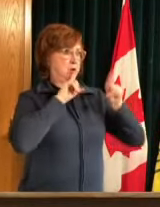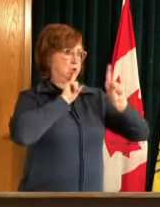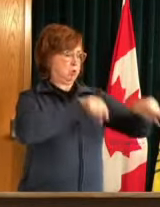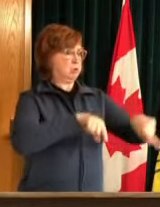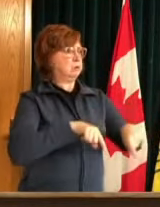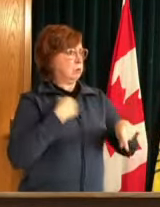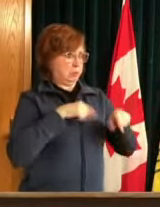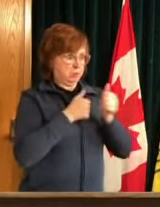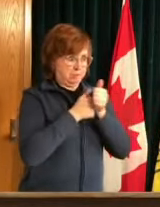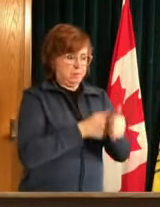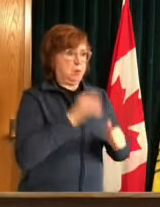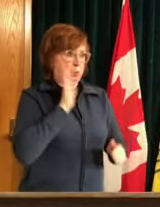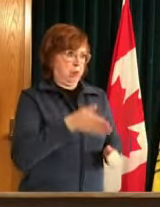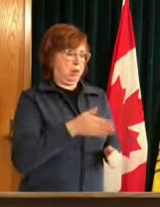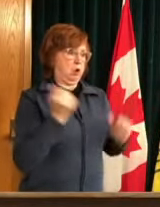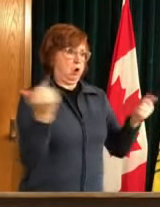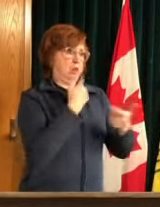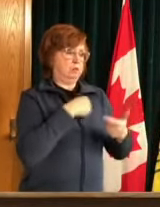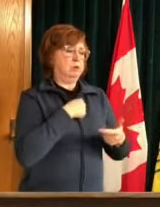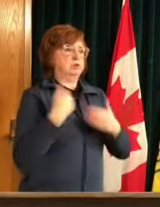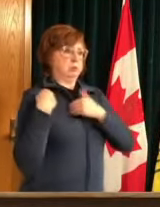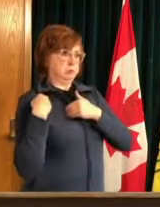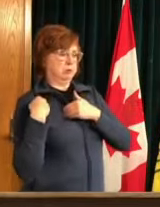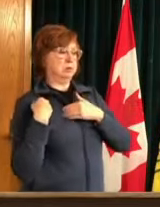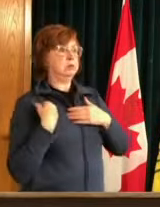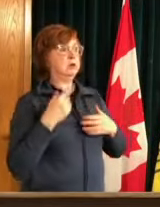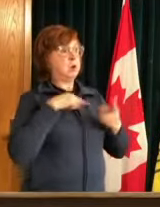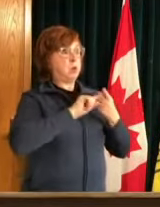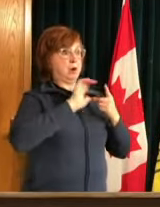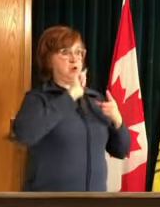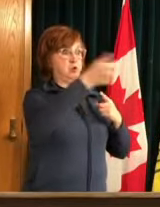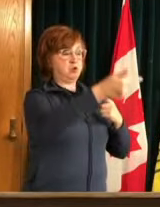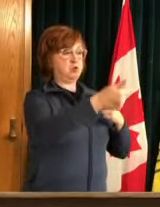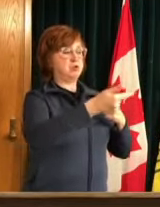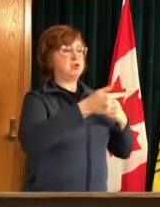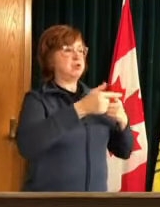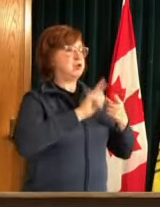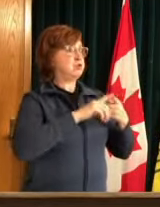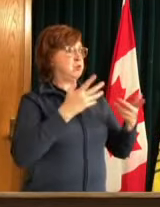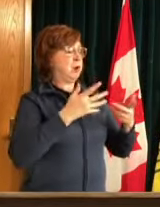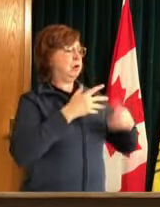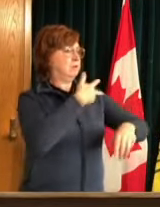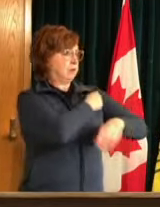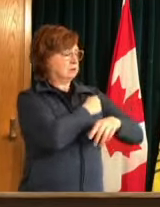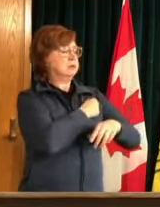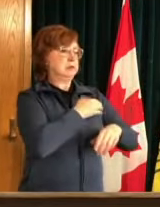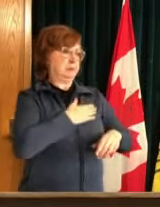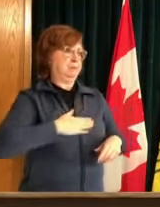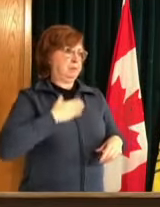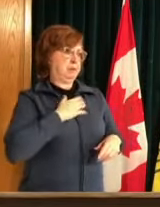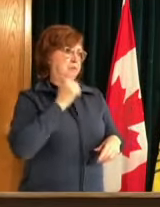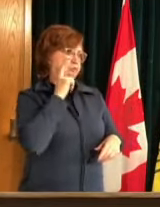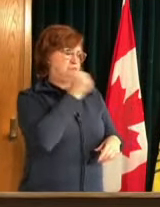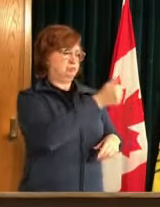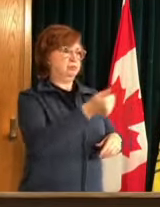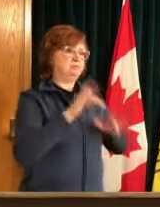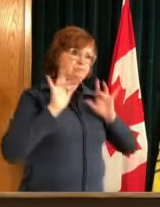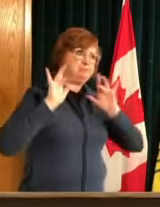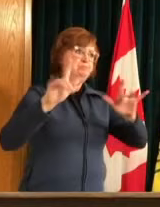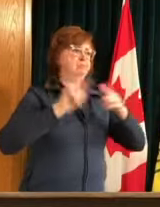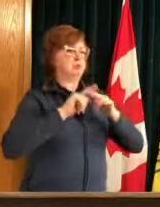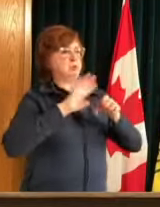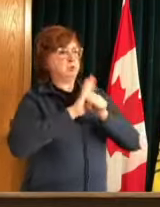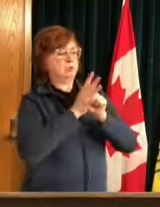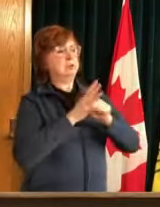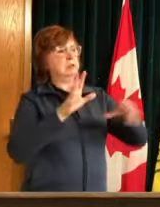we all need to consider rolling up your sleeve sticking it to covid and and receiving your vaccination dr shahab are you on